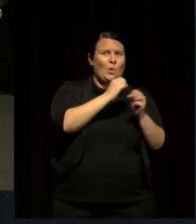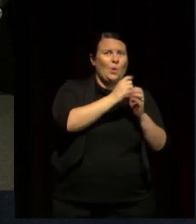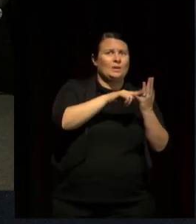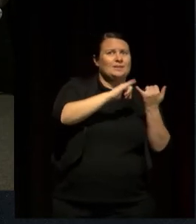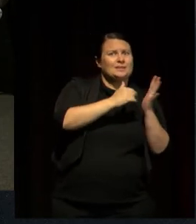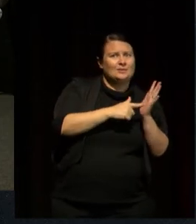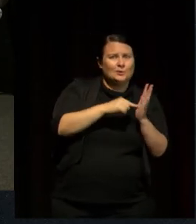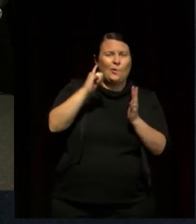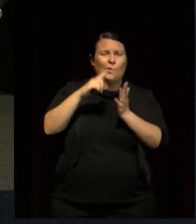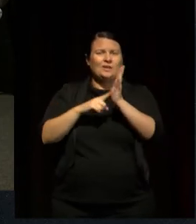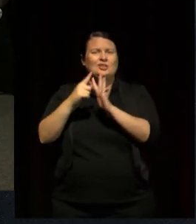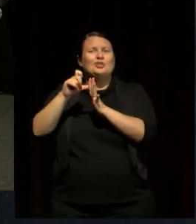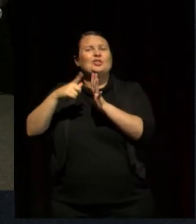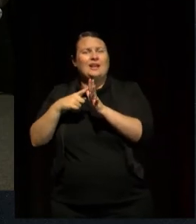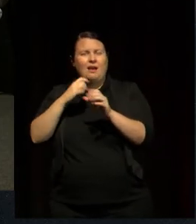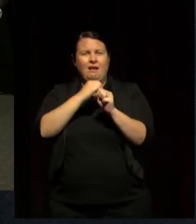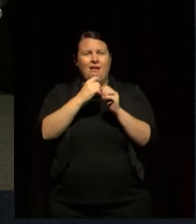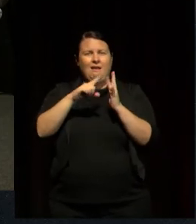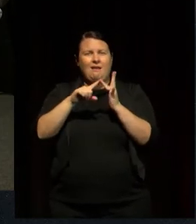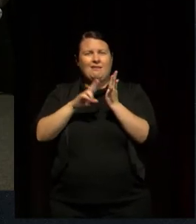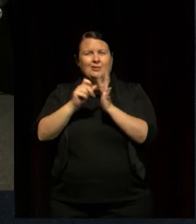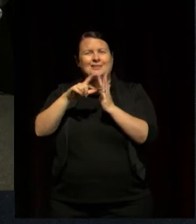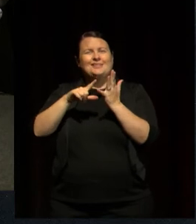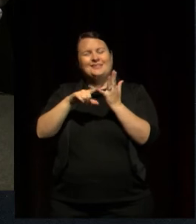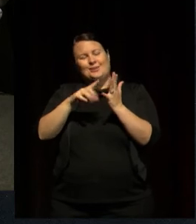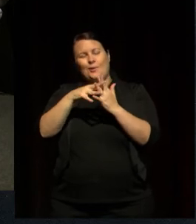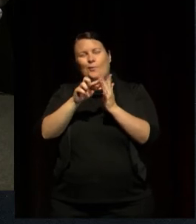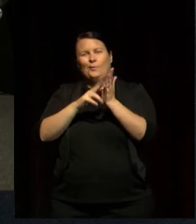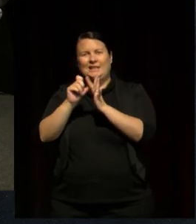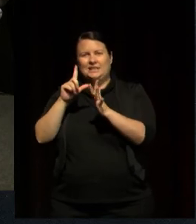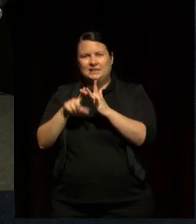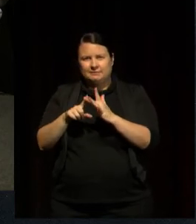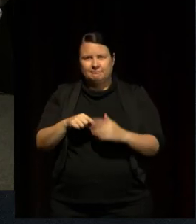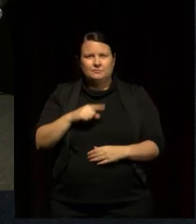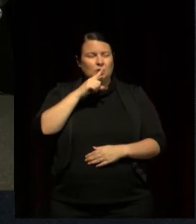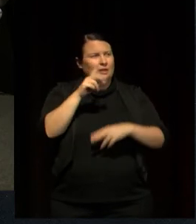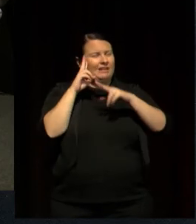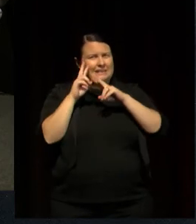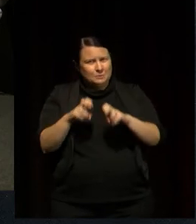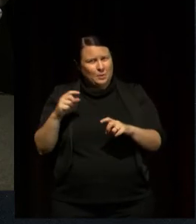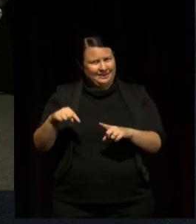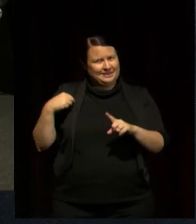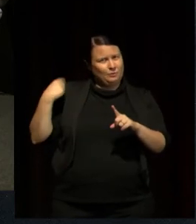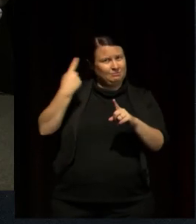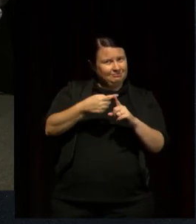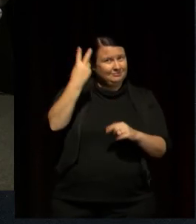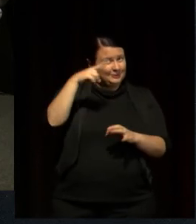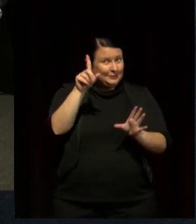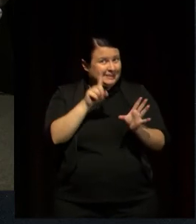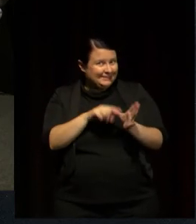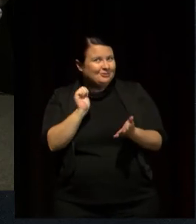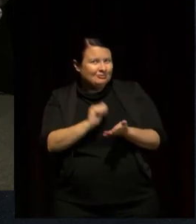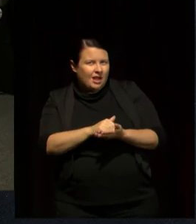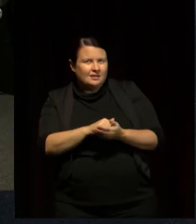not ever. So you've explored this notion for a very long time, for more than 20 years, this